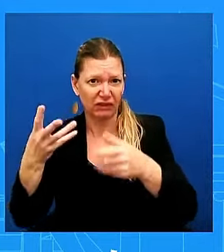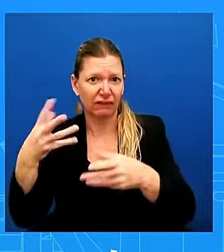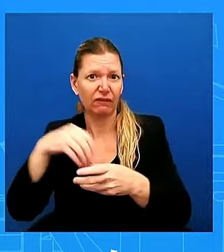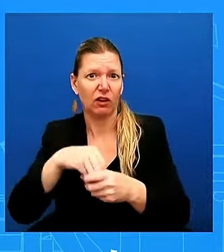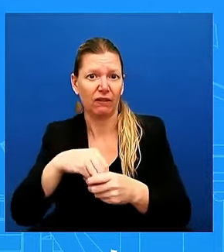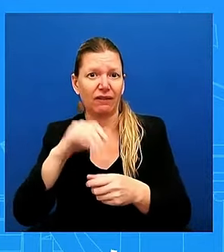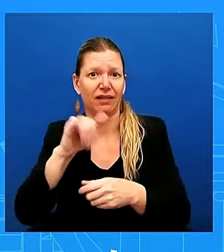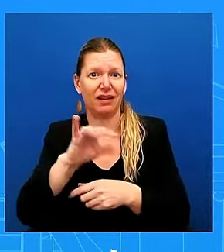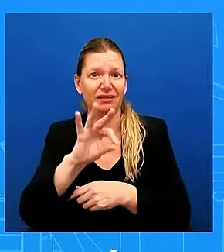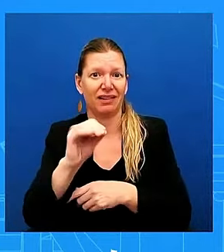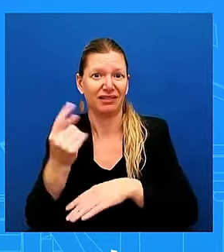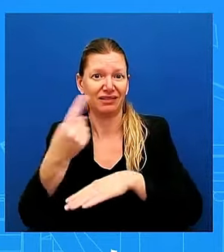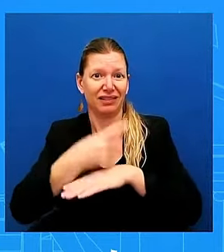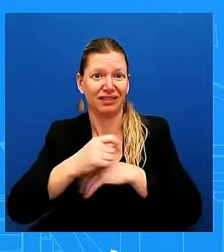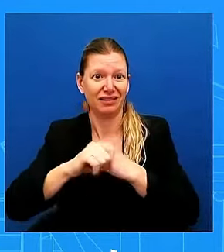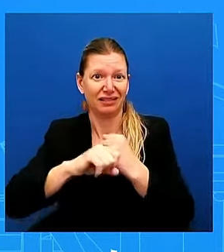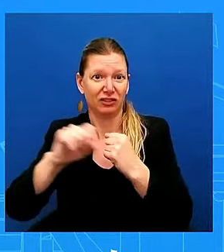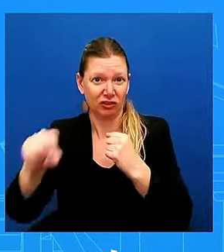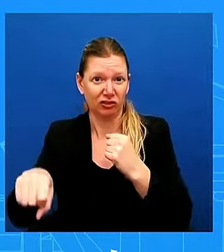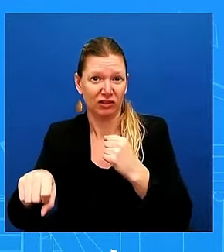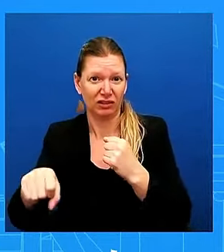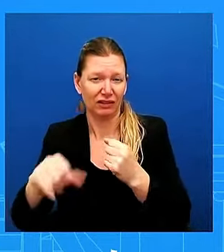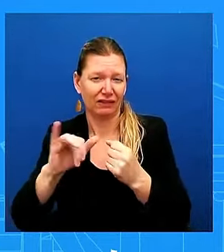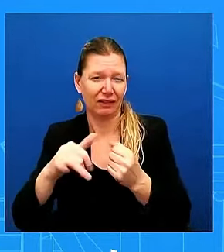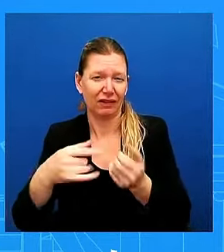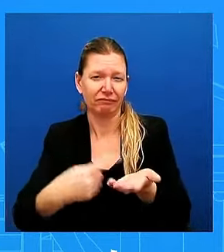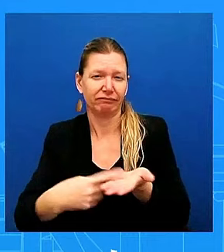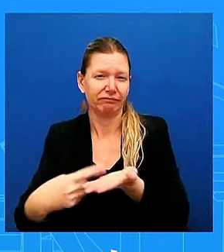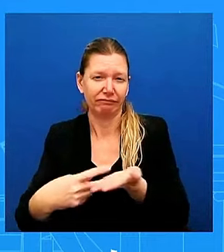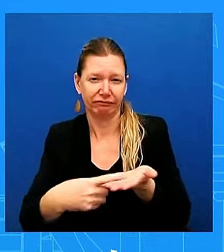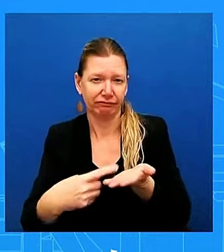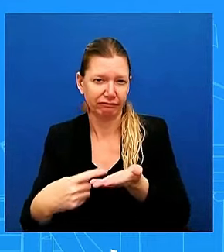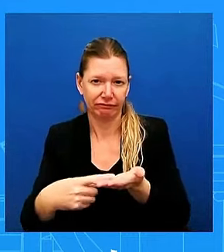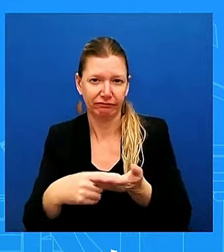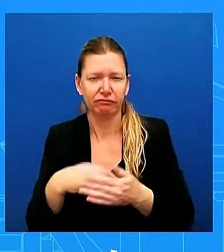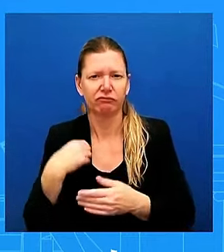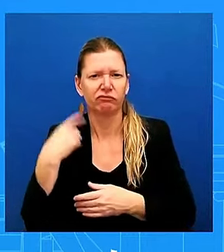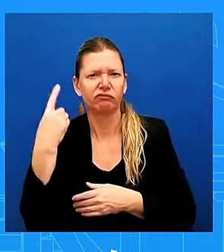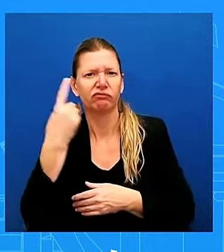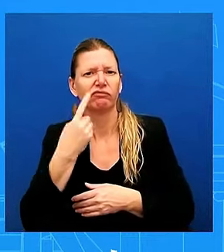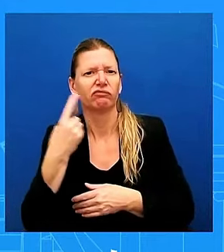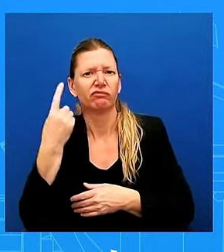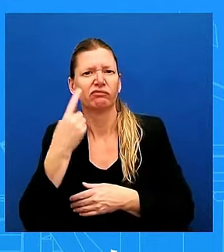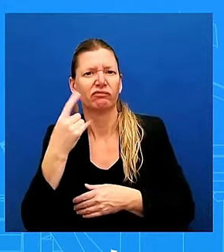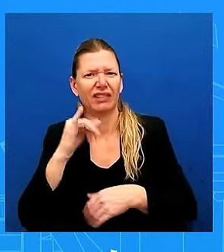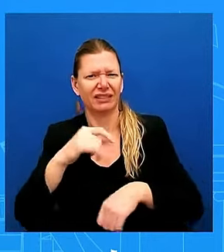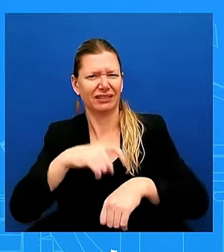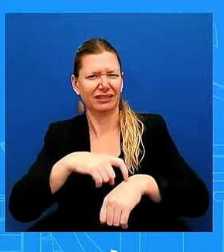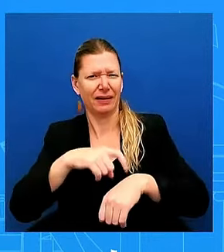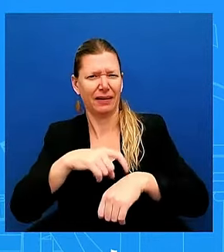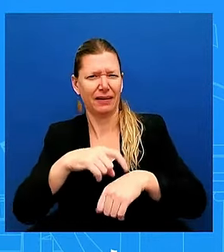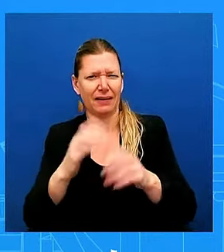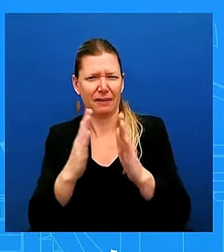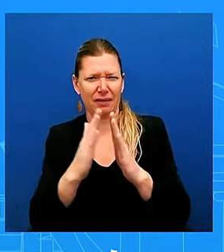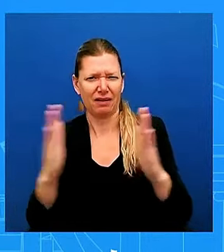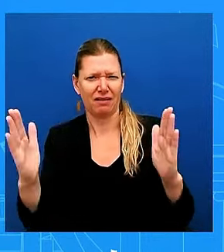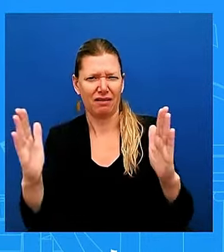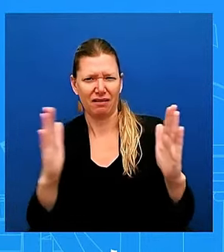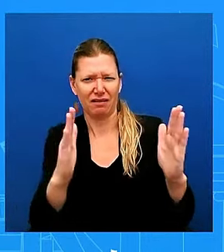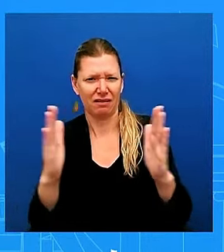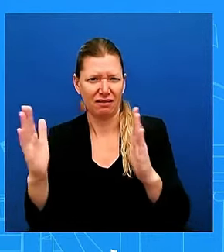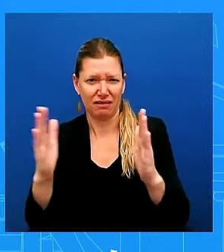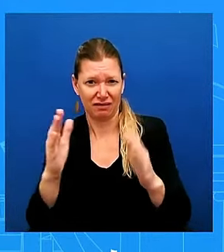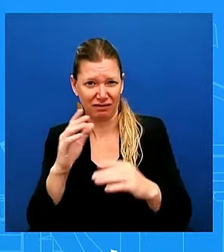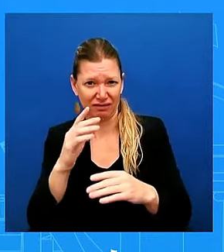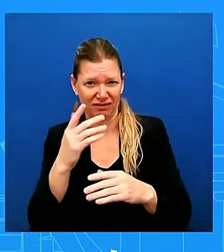of that timeline is and whether, um, the election being five weeks away played any role again. Look, this is about the right thing to